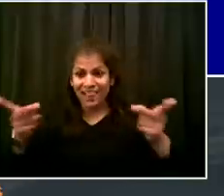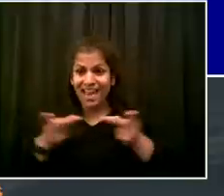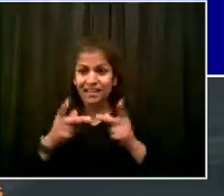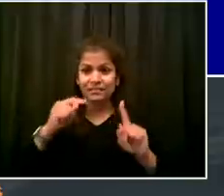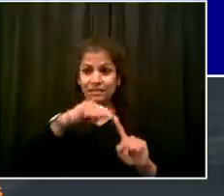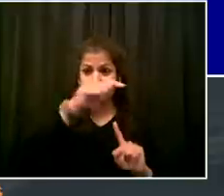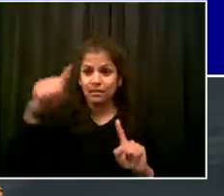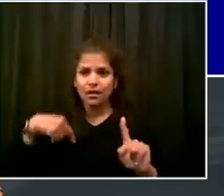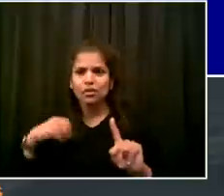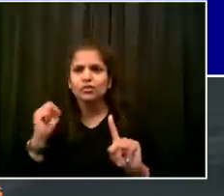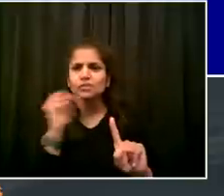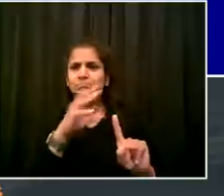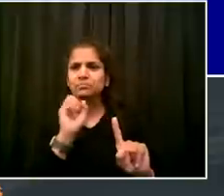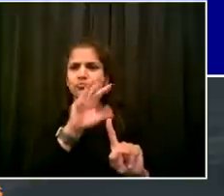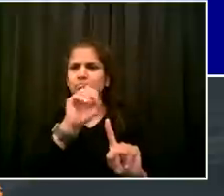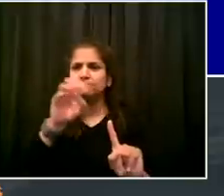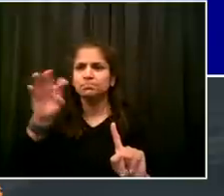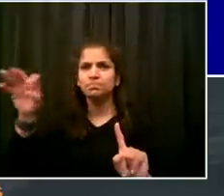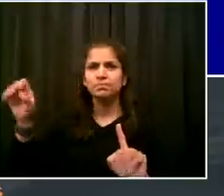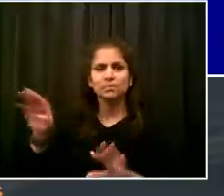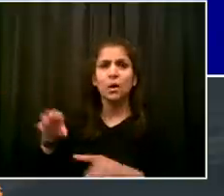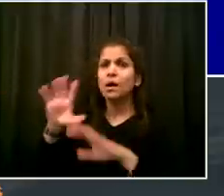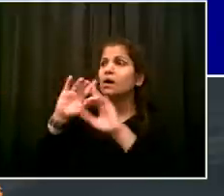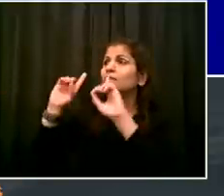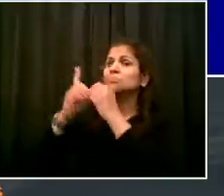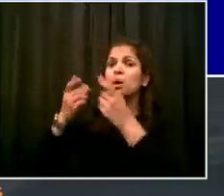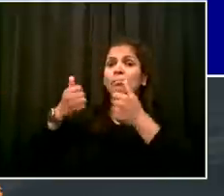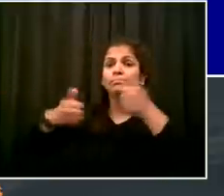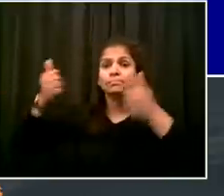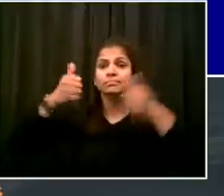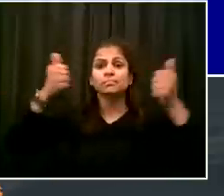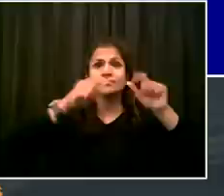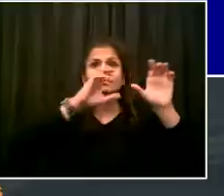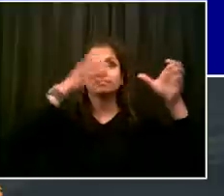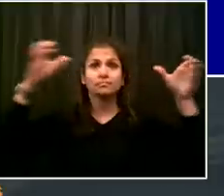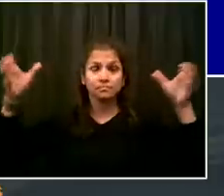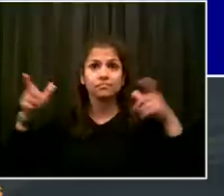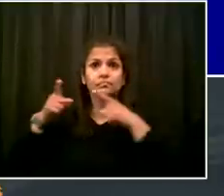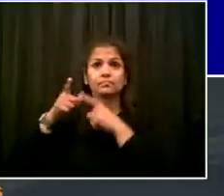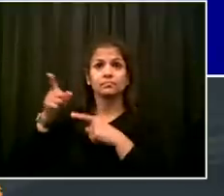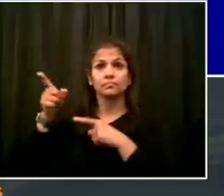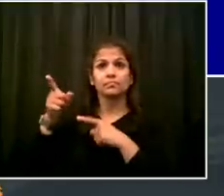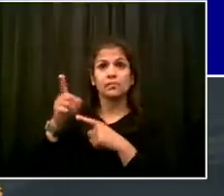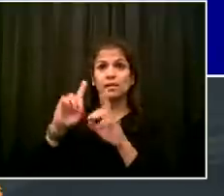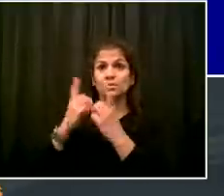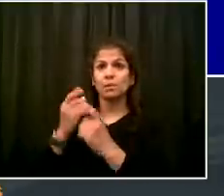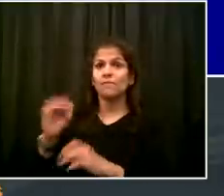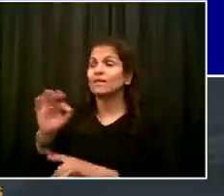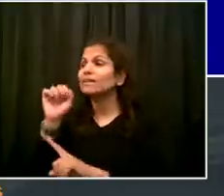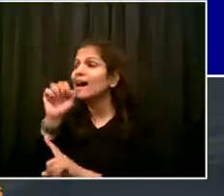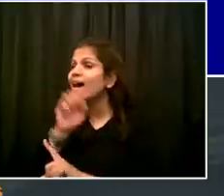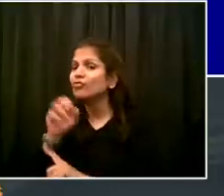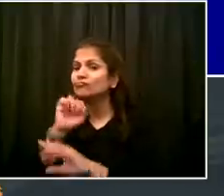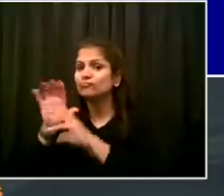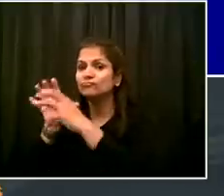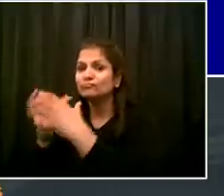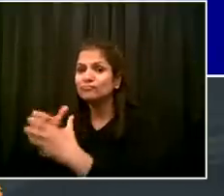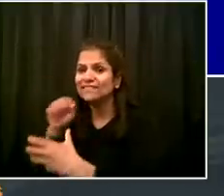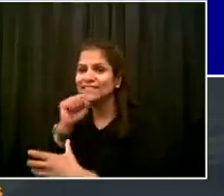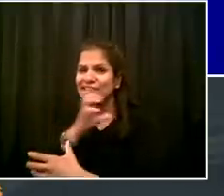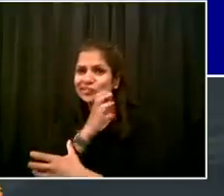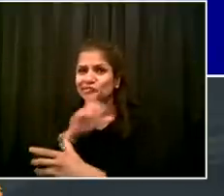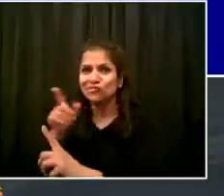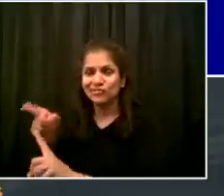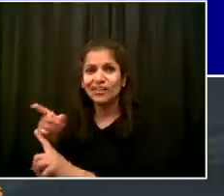ago were providing meals to seniors, things like Meals on Wheels, and have been building and building since then, reusing